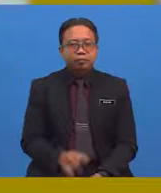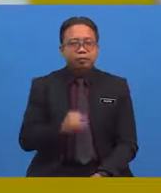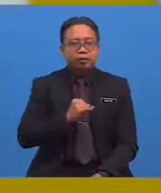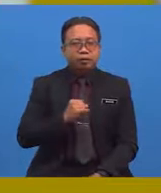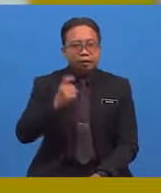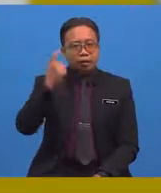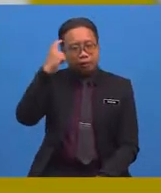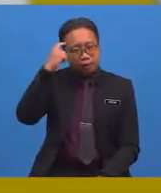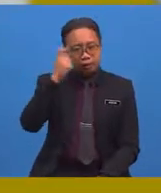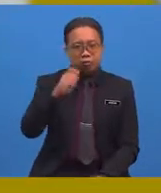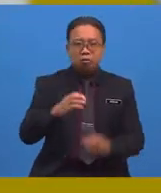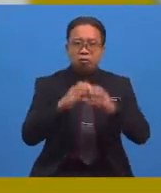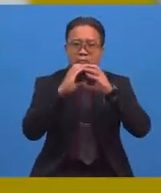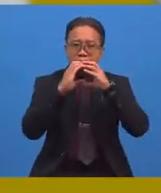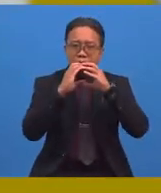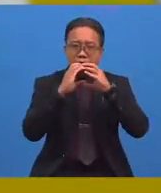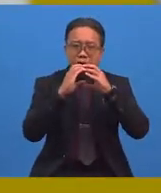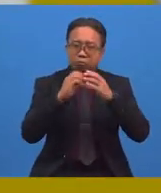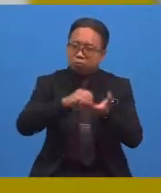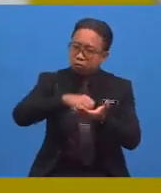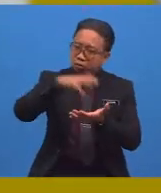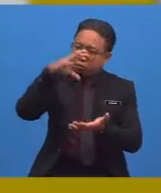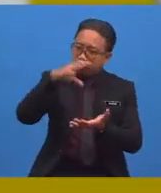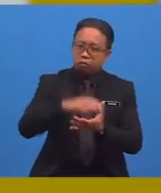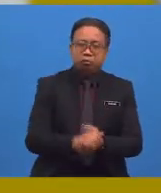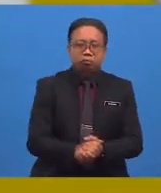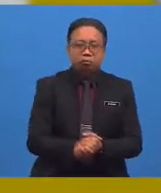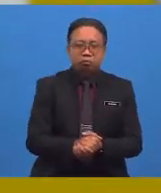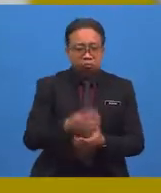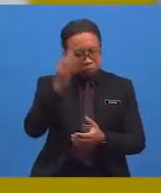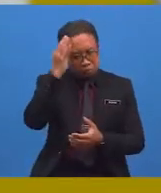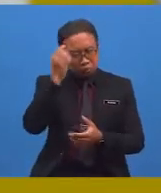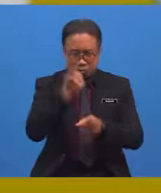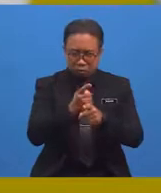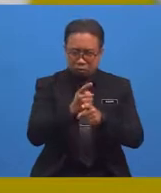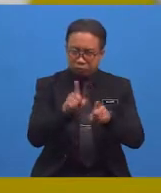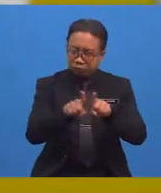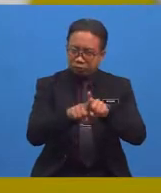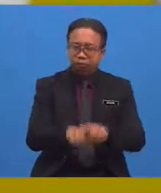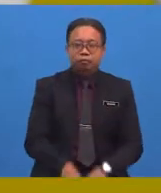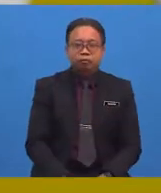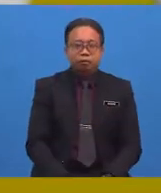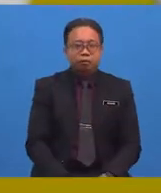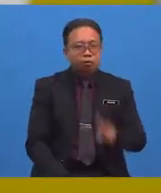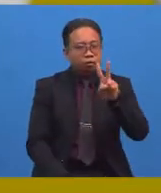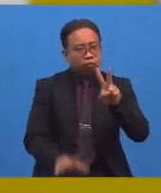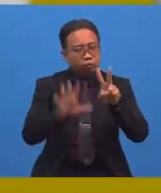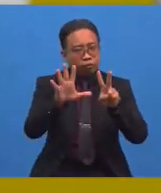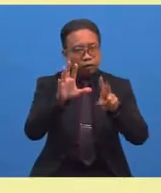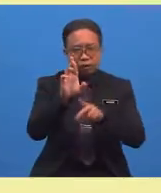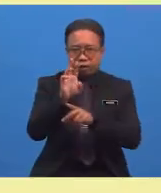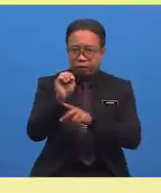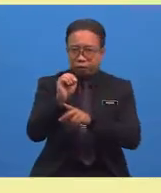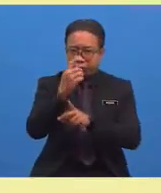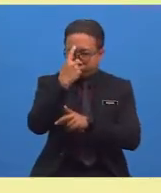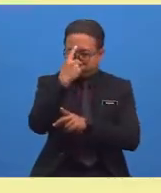the burger was a little expensive. Don't you think so? 35 ringgit for one burger.